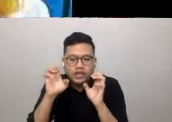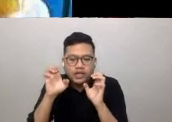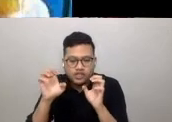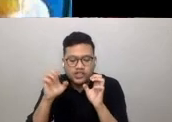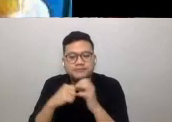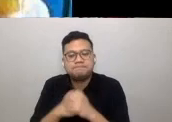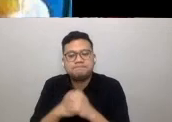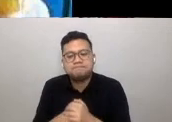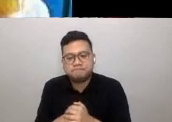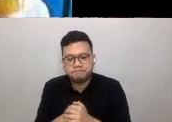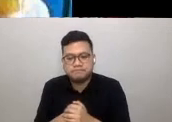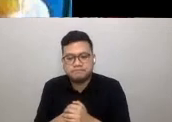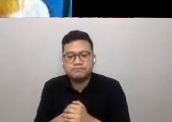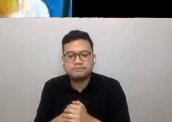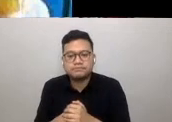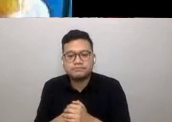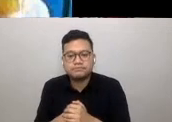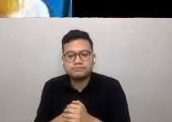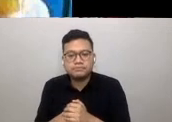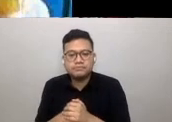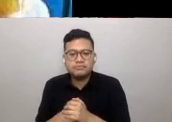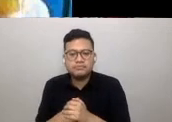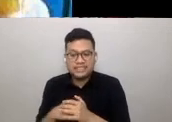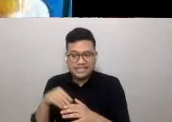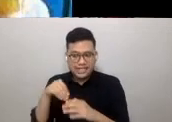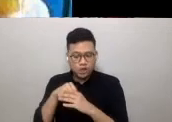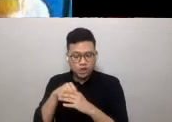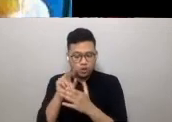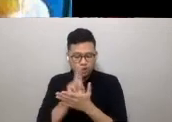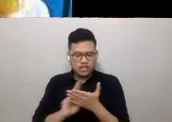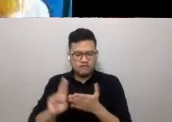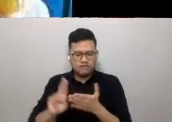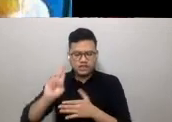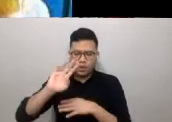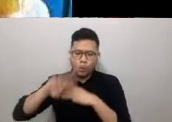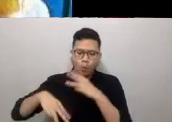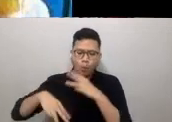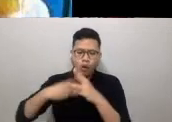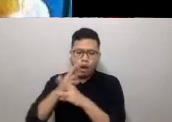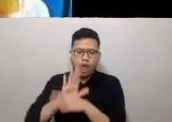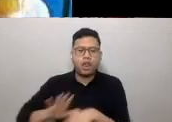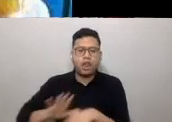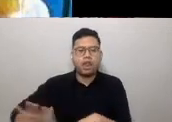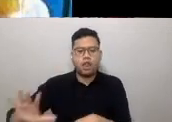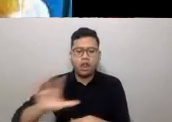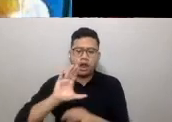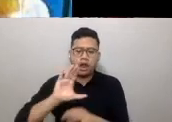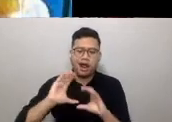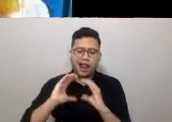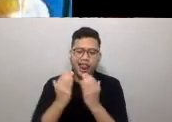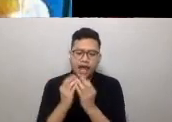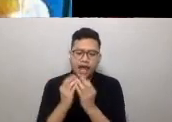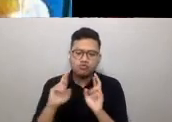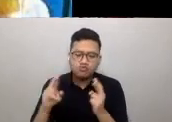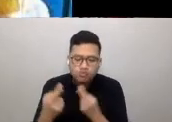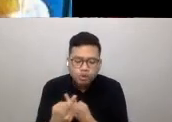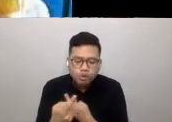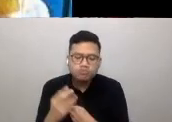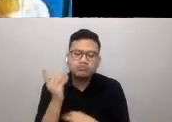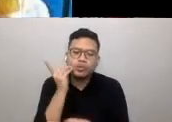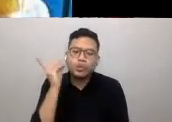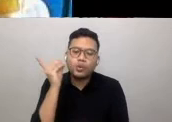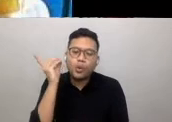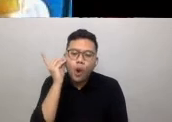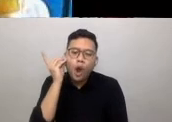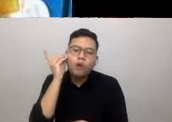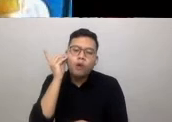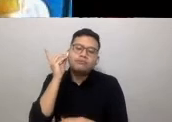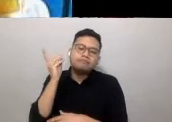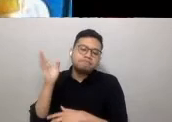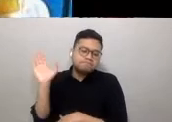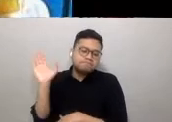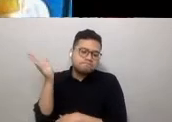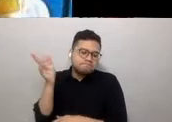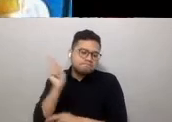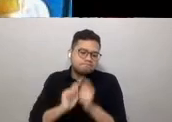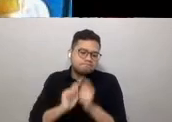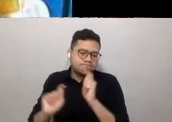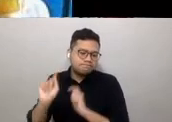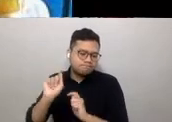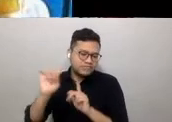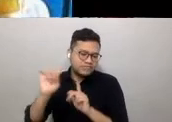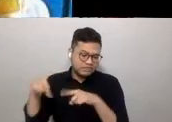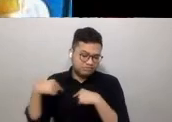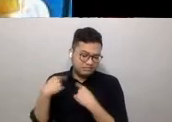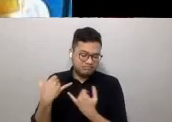environments. In universities around the world, classrooms, dormitories and auditoria have, up until now,